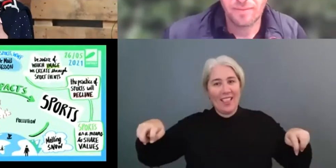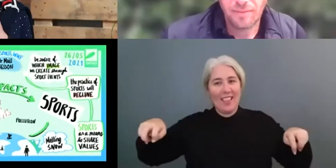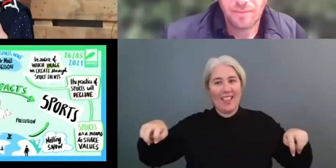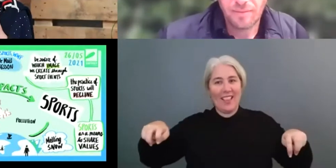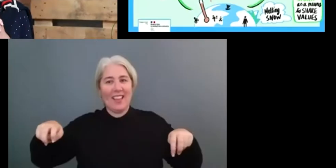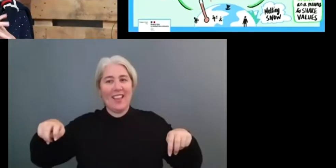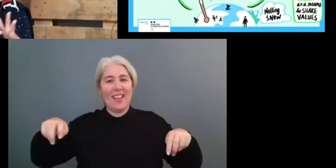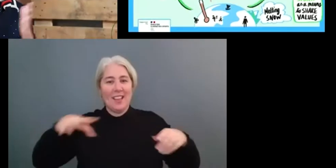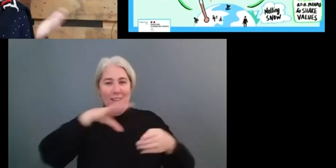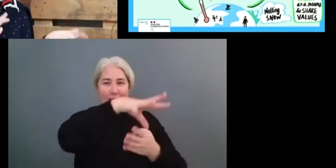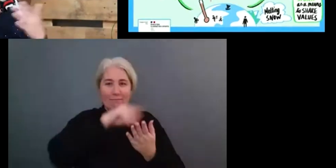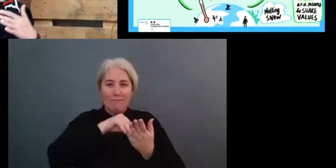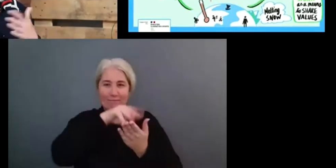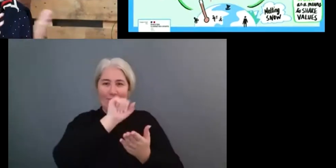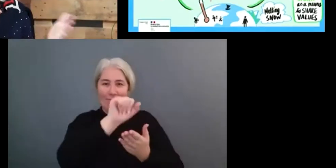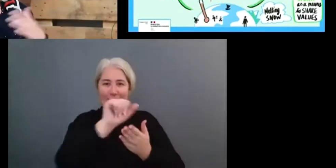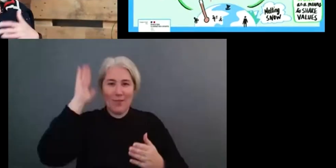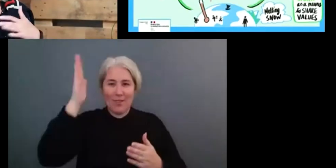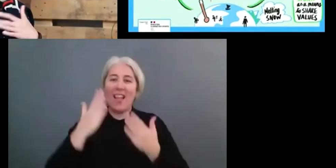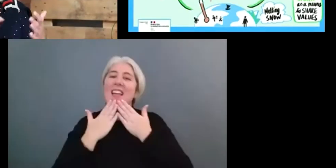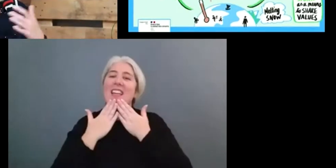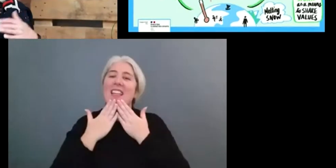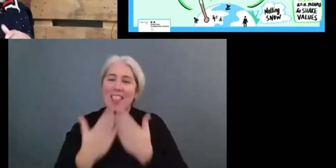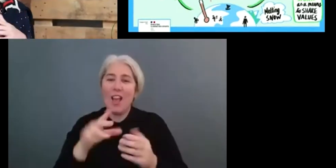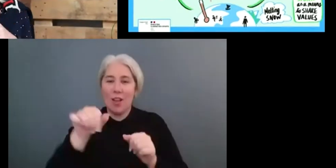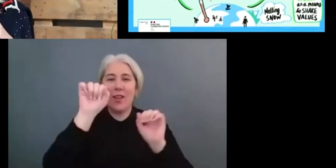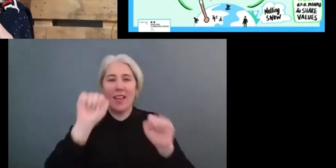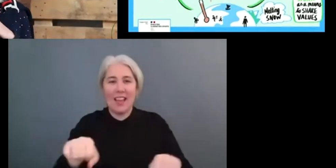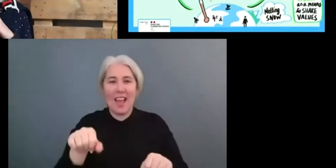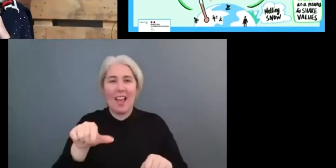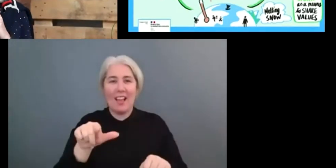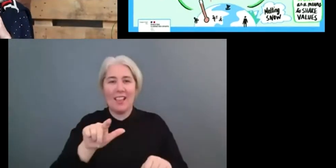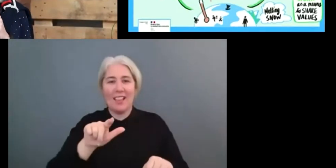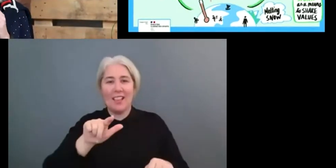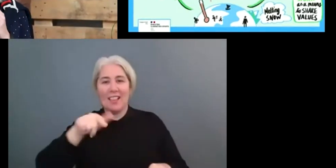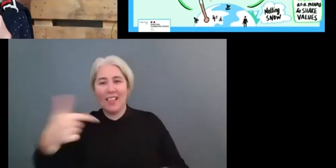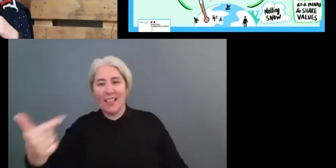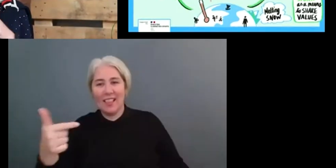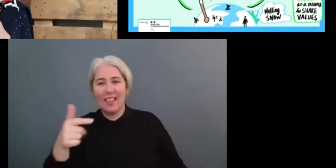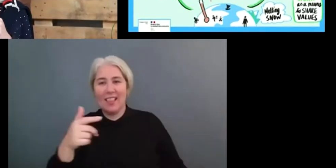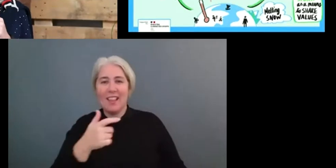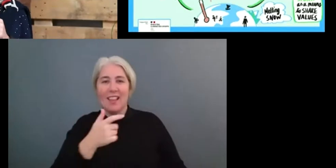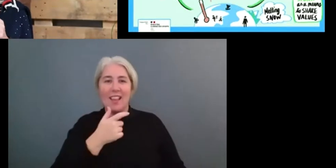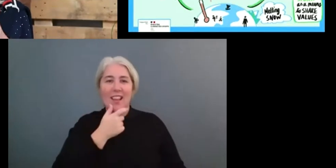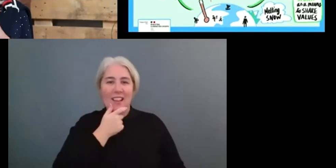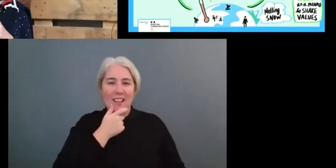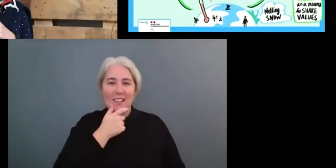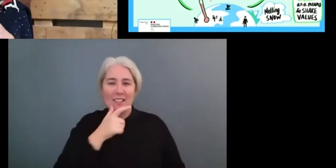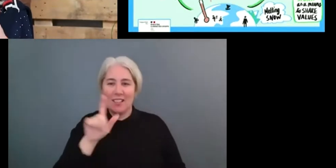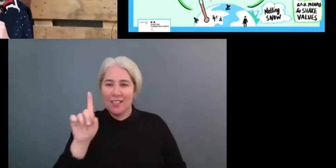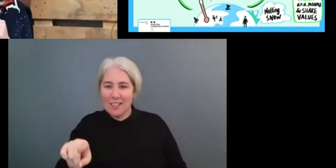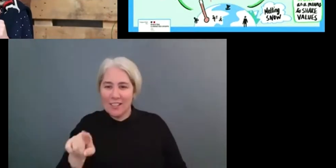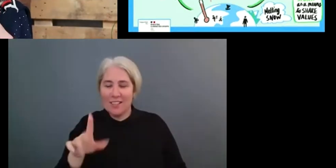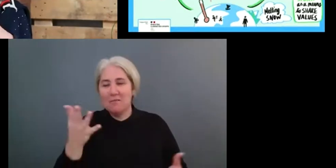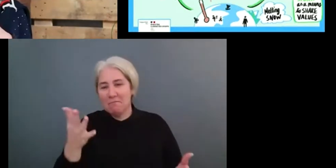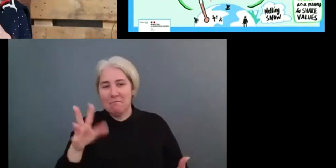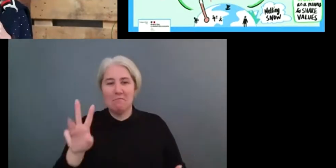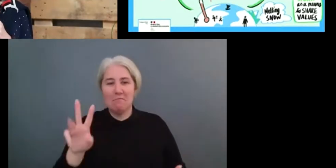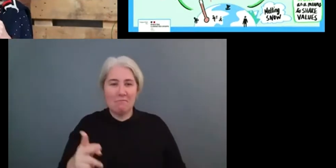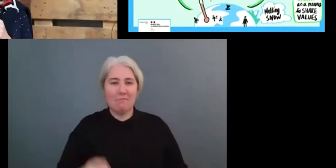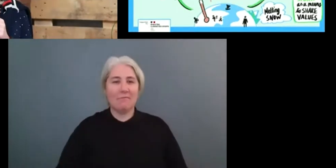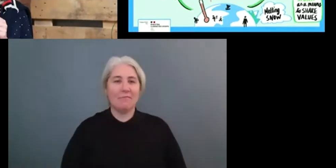uh you can guys switch back to english or french i don't know the channel you you're using uh let's have a look at